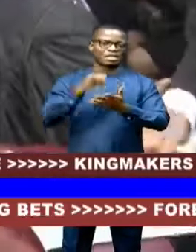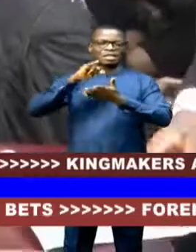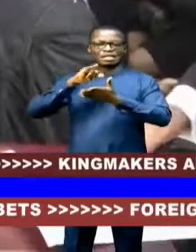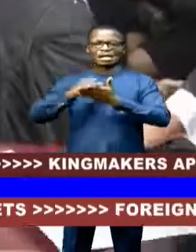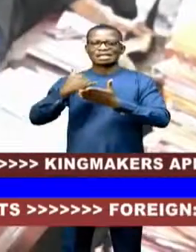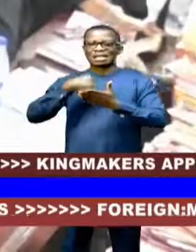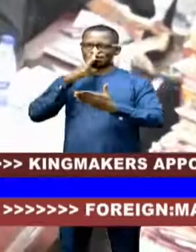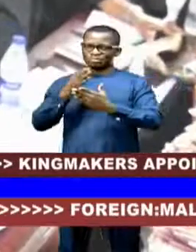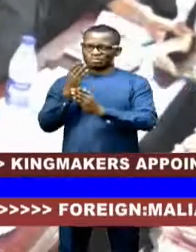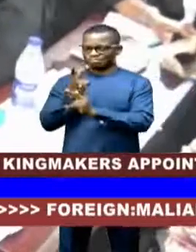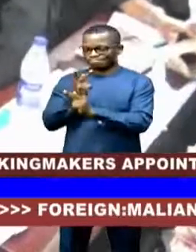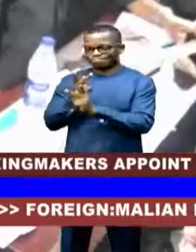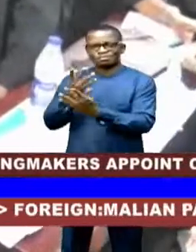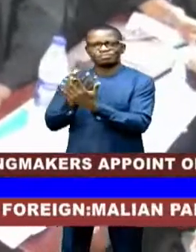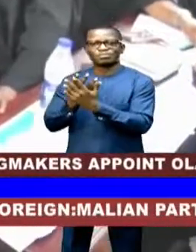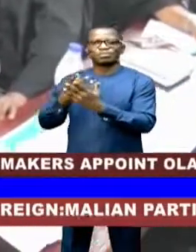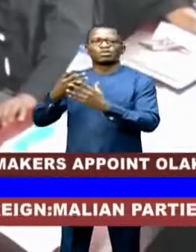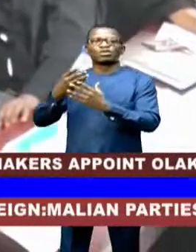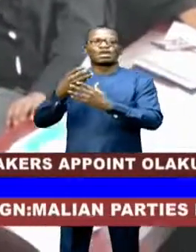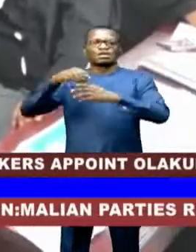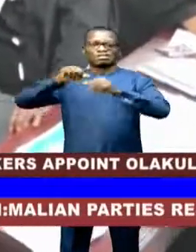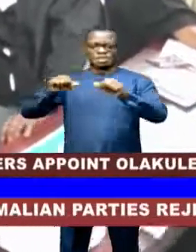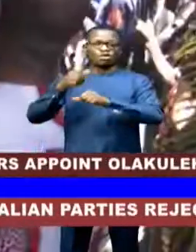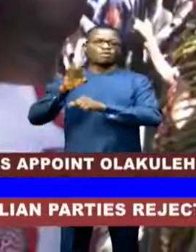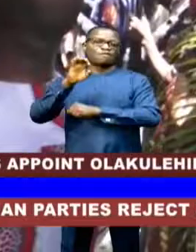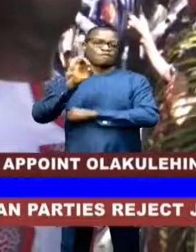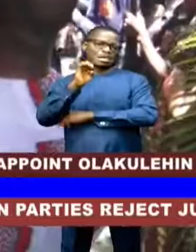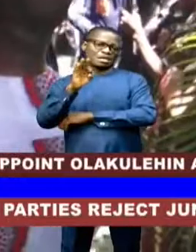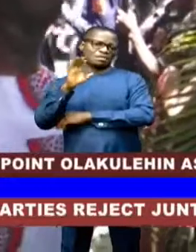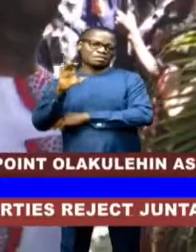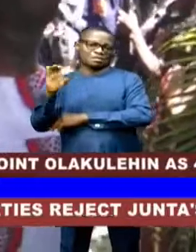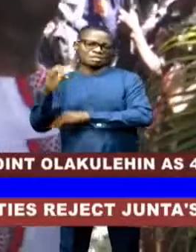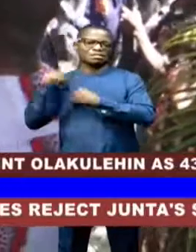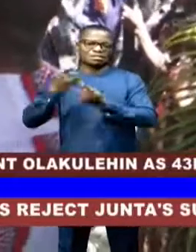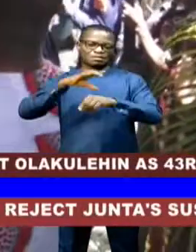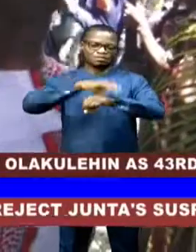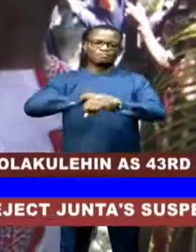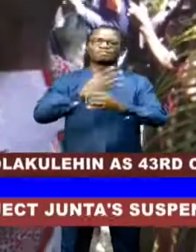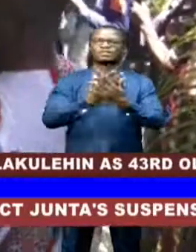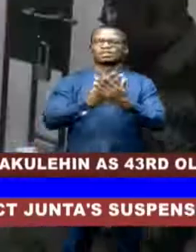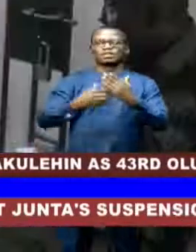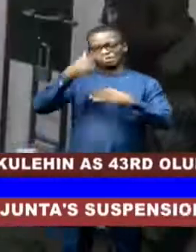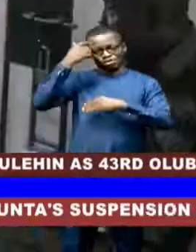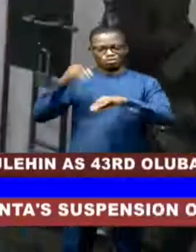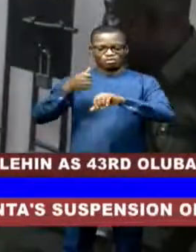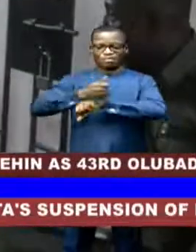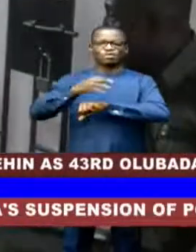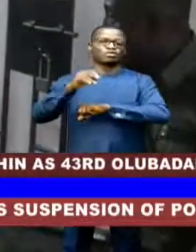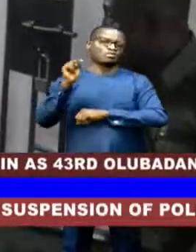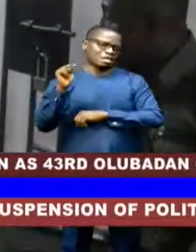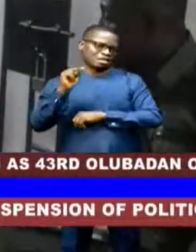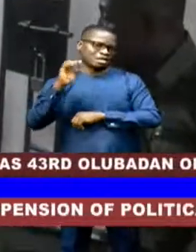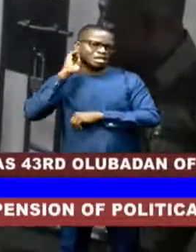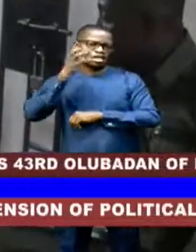custody of the Economic and Financial Crimes Commission, EFCC, since his arrest over abuse of the naira. Bob Risky was